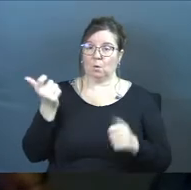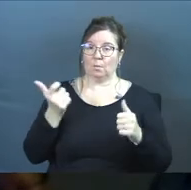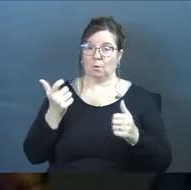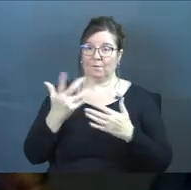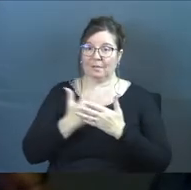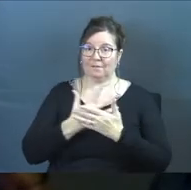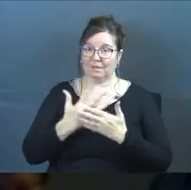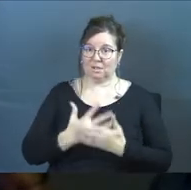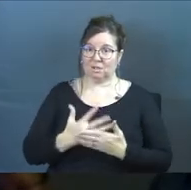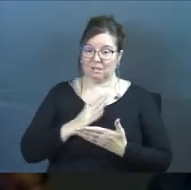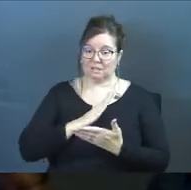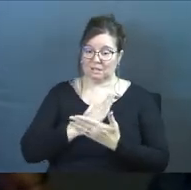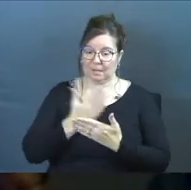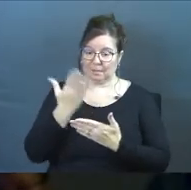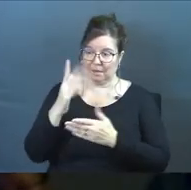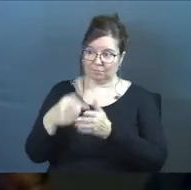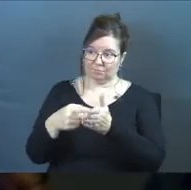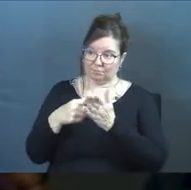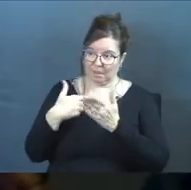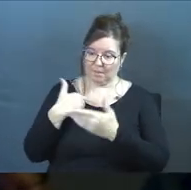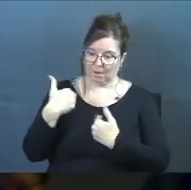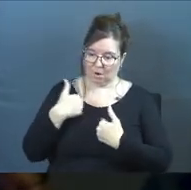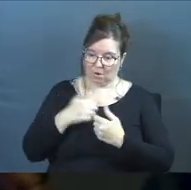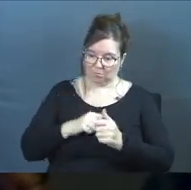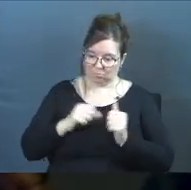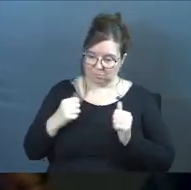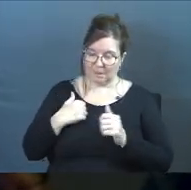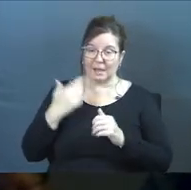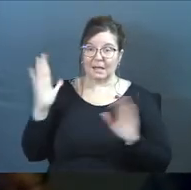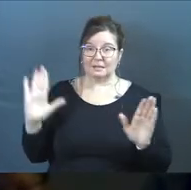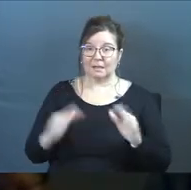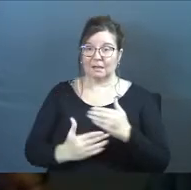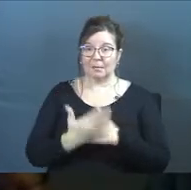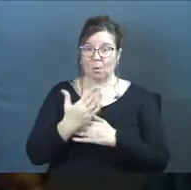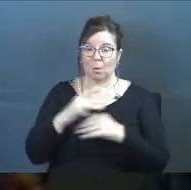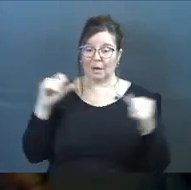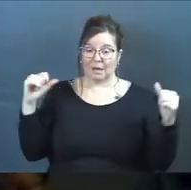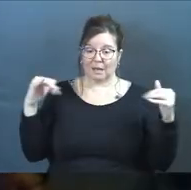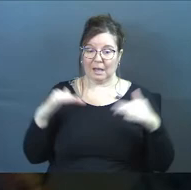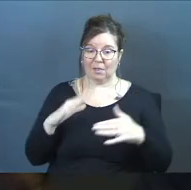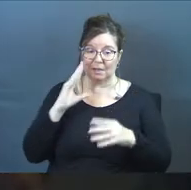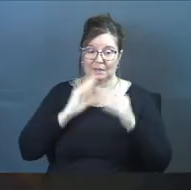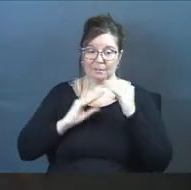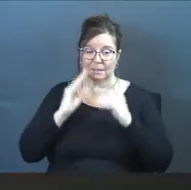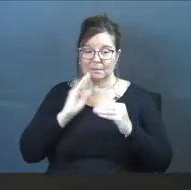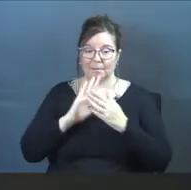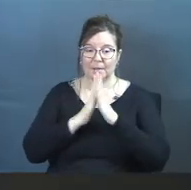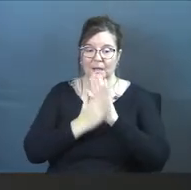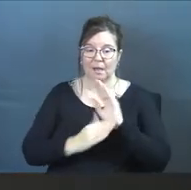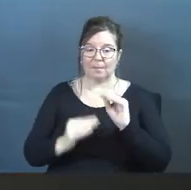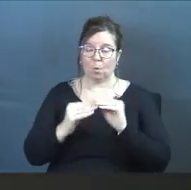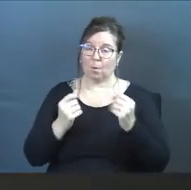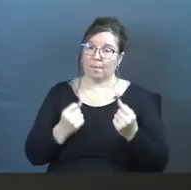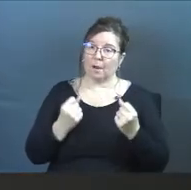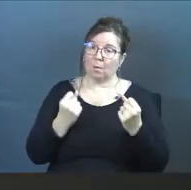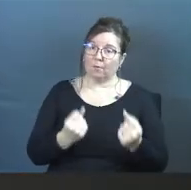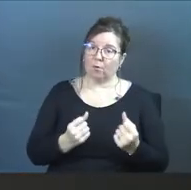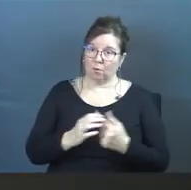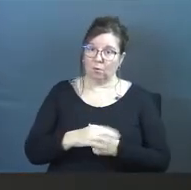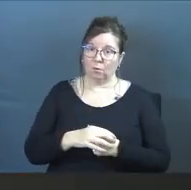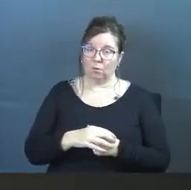the filters that have stopped God from truly having my heart, then Sunday morning gatherings and experiences become a lot more powerful.